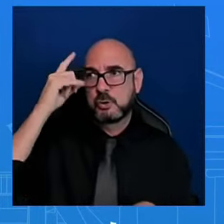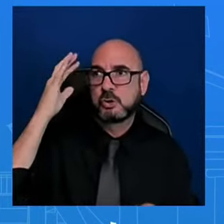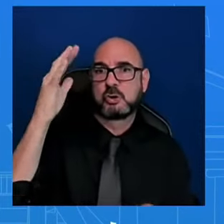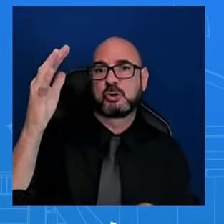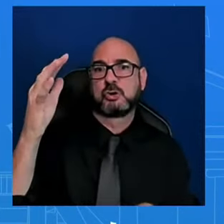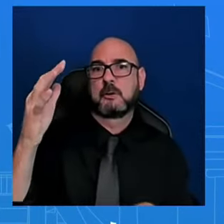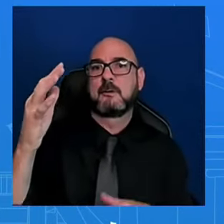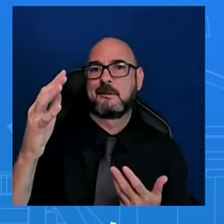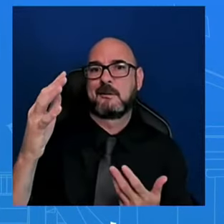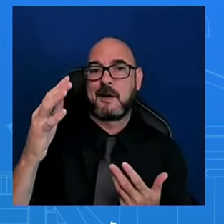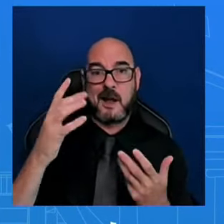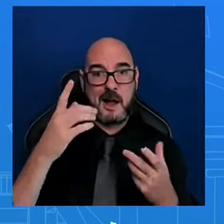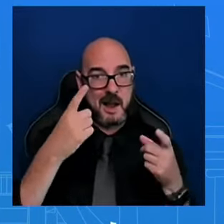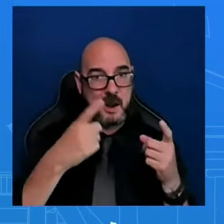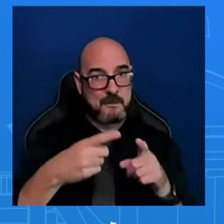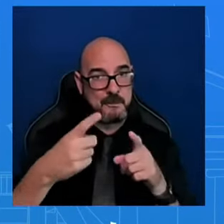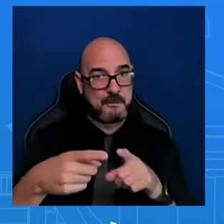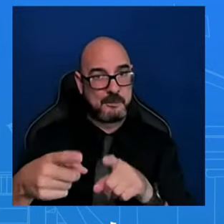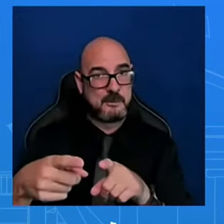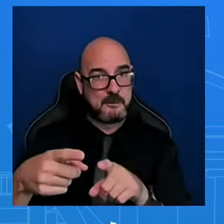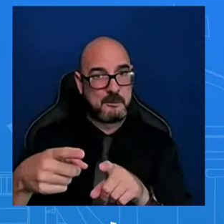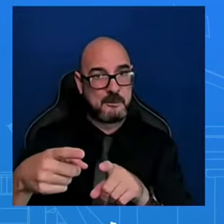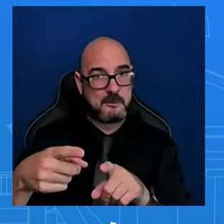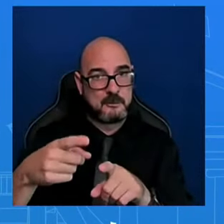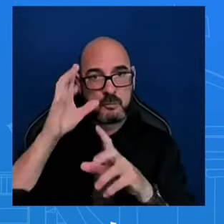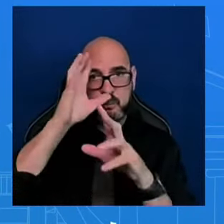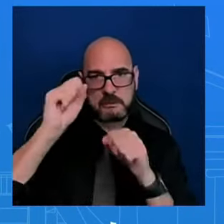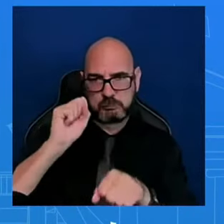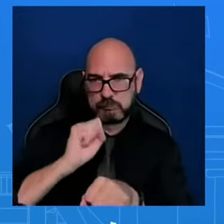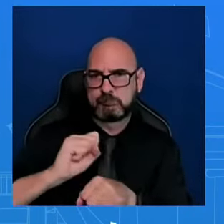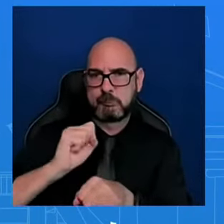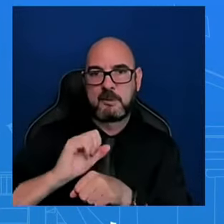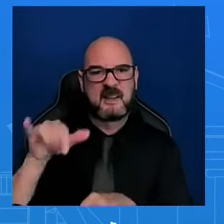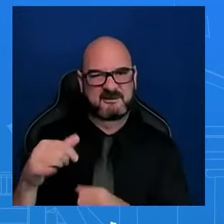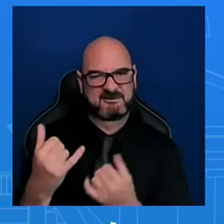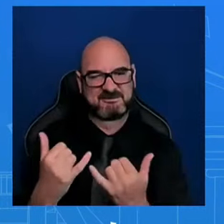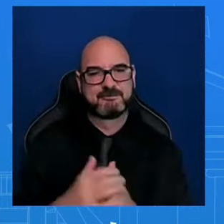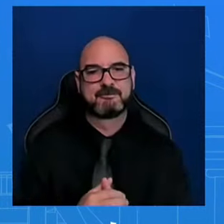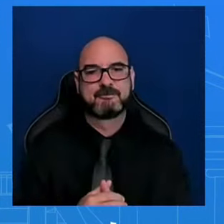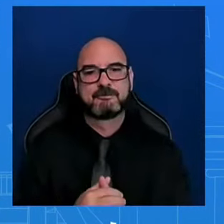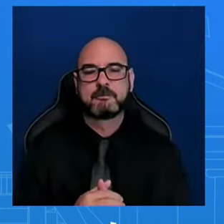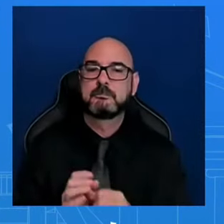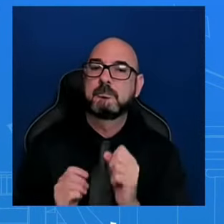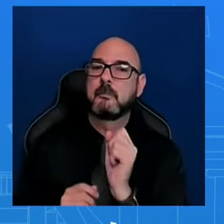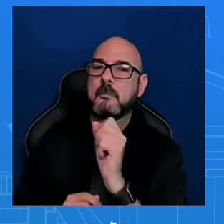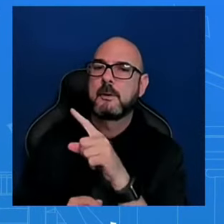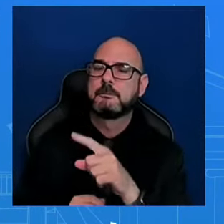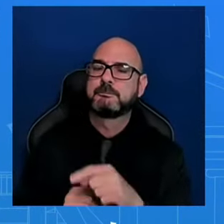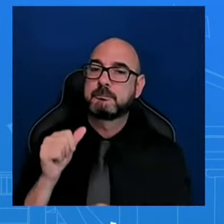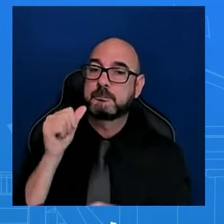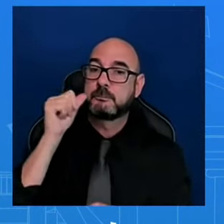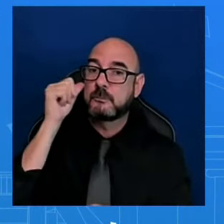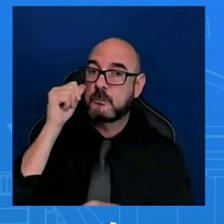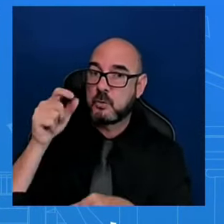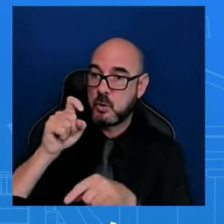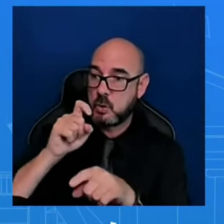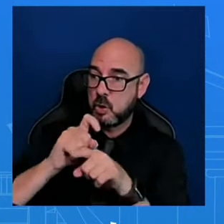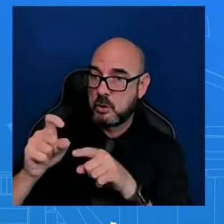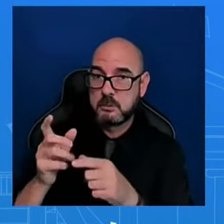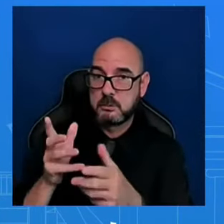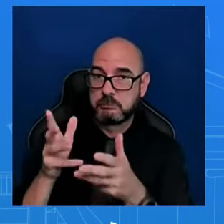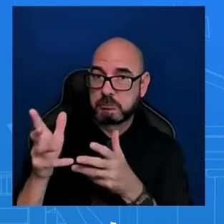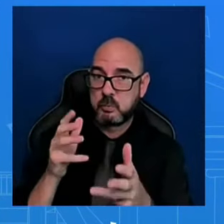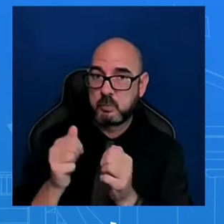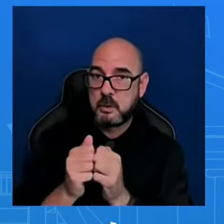working towards. A question about yesterday's call with President Xi. If President Biden is concerned enough about TikTok to bring it up on